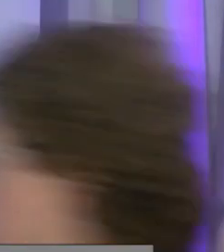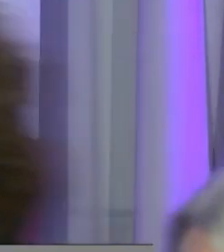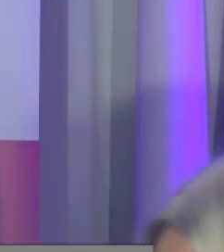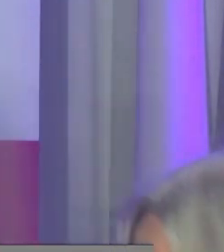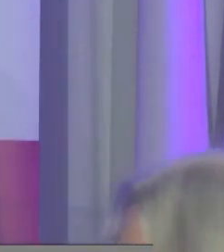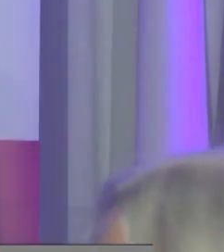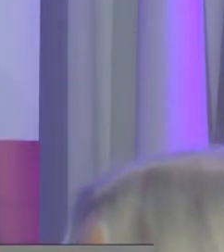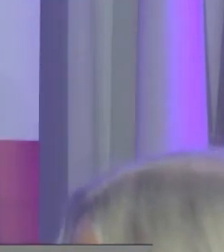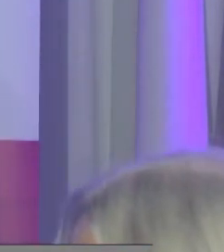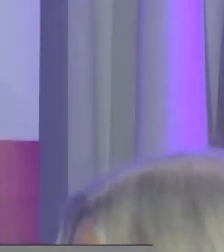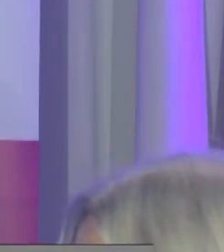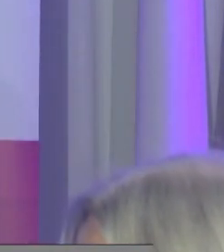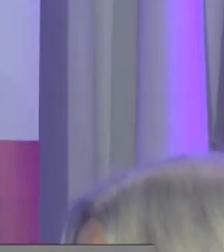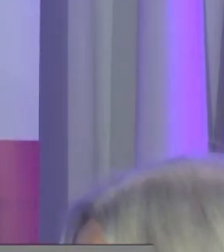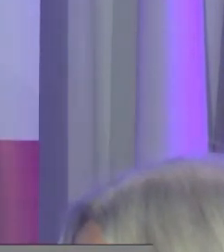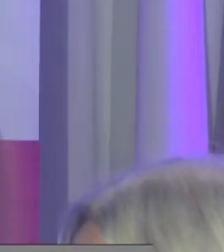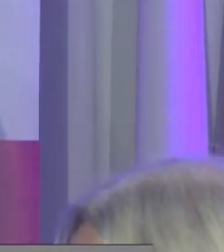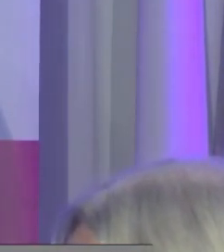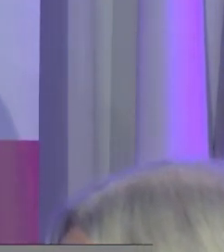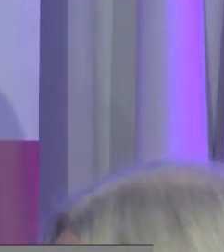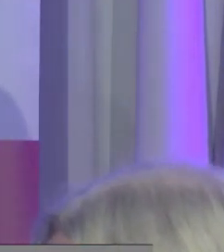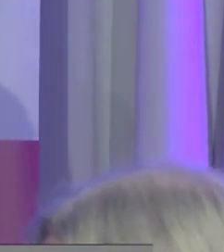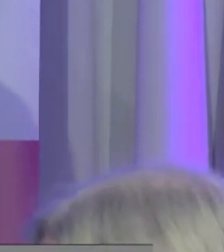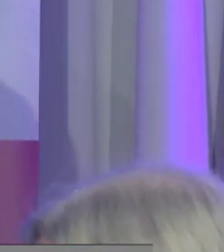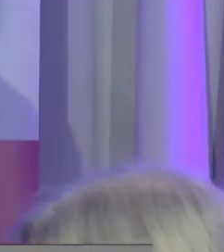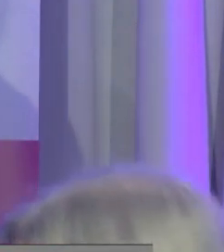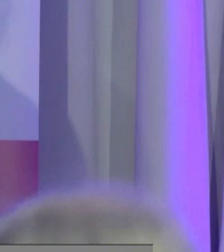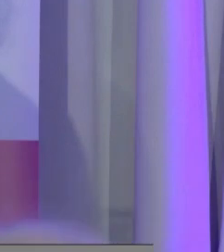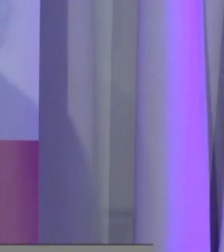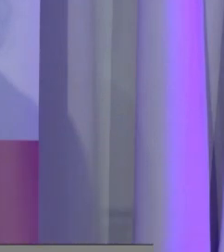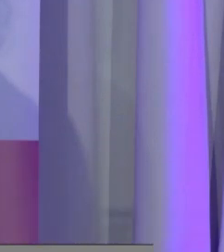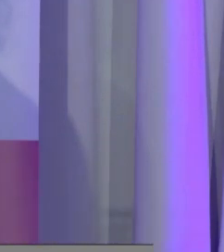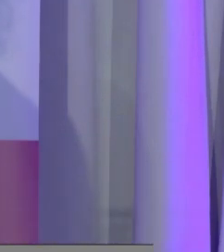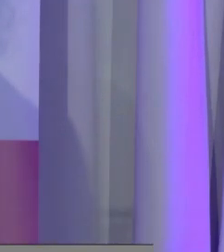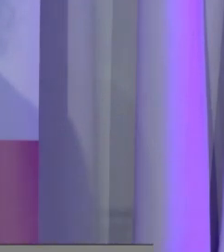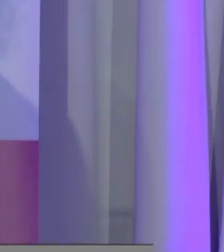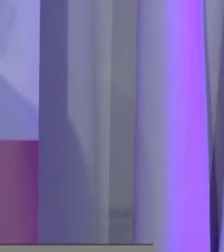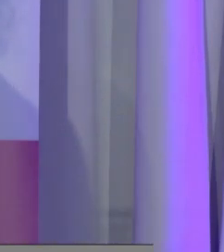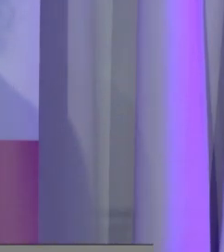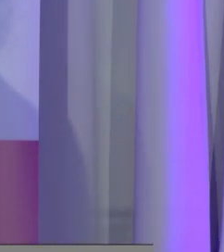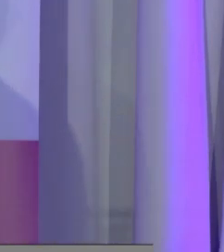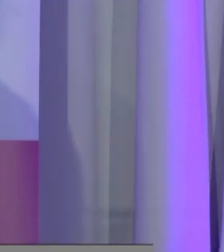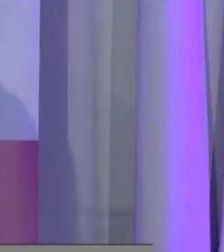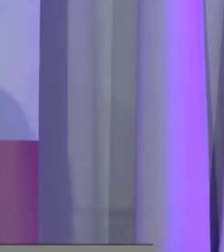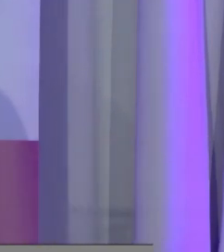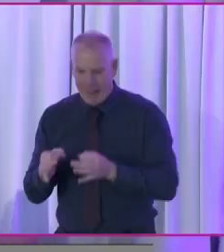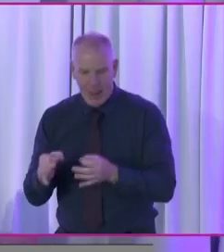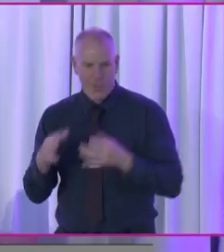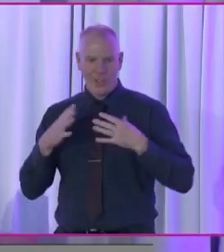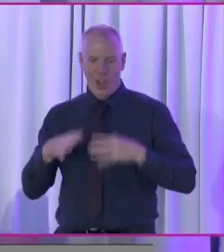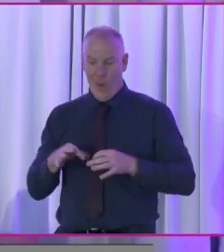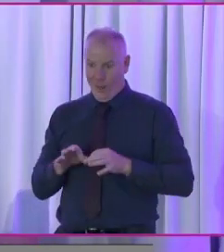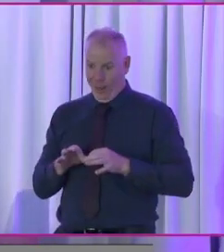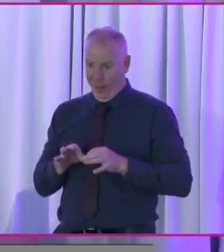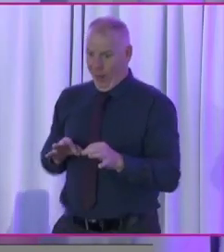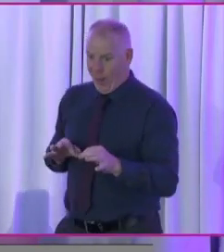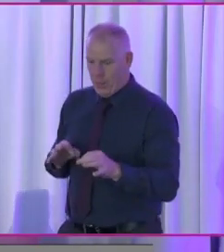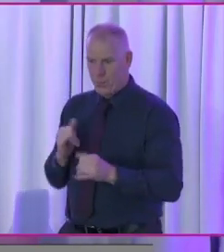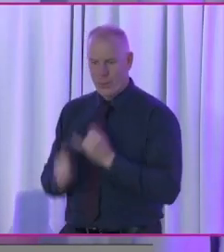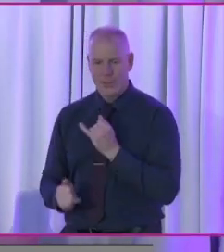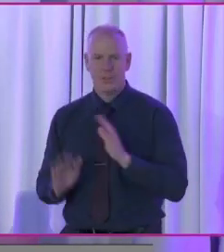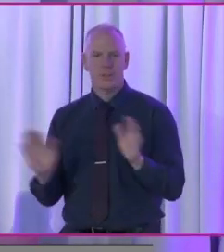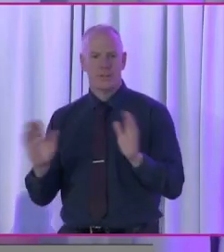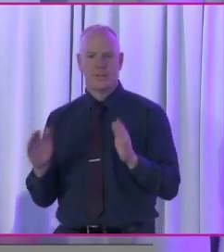We are quite a bit behind schedule, and while I know everybody expects that from these kind of events, we don't want it to get any worse, so